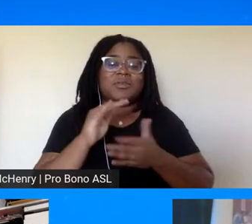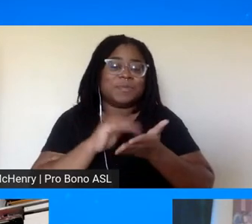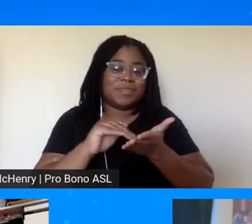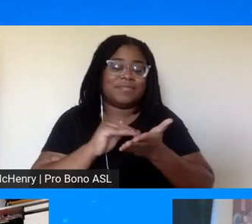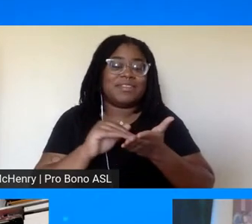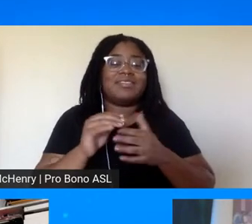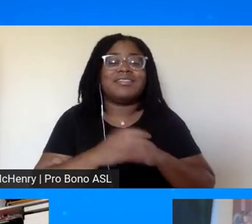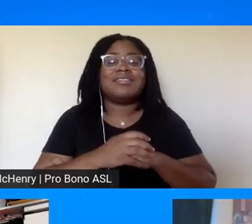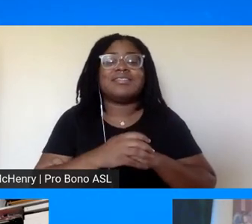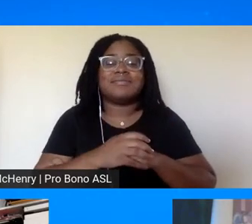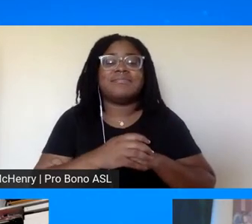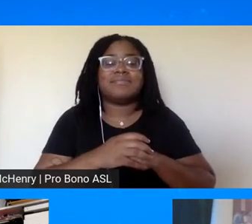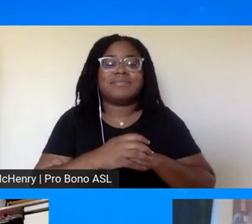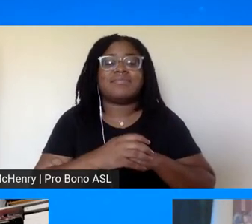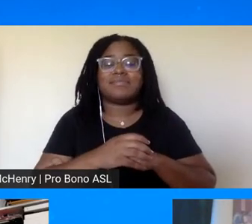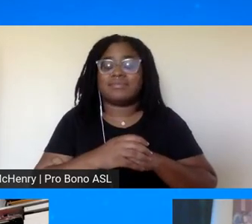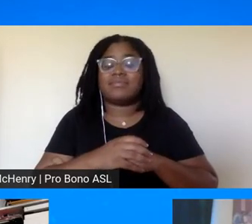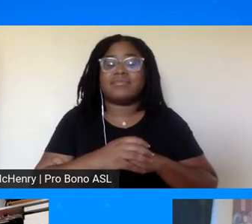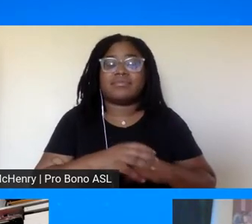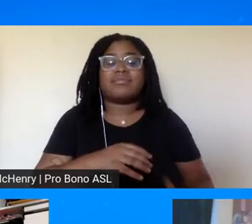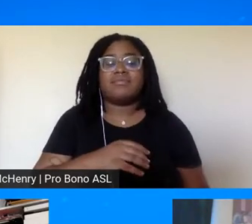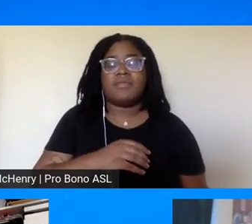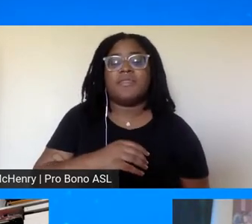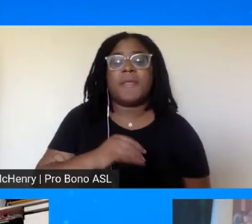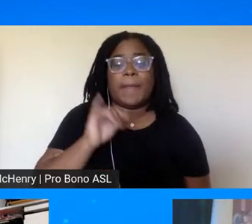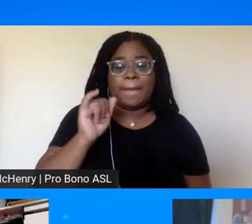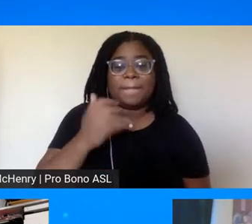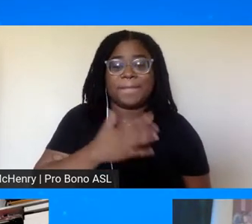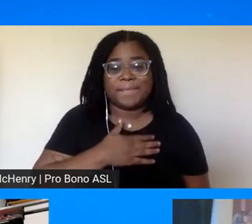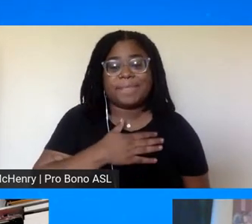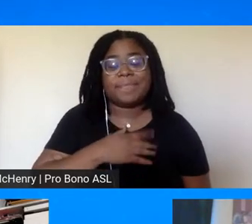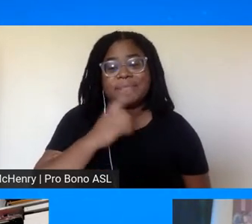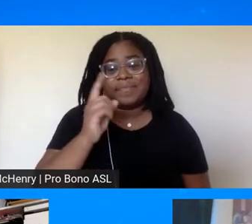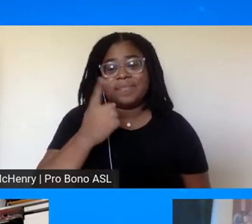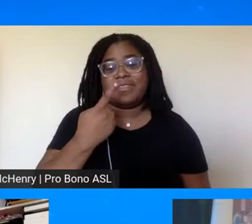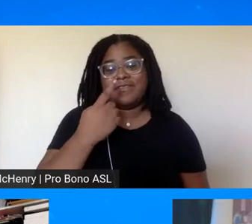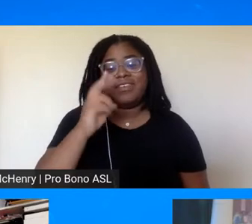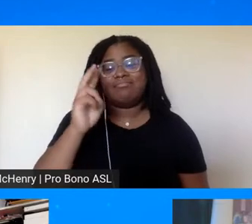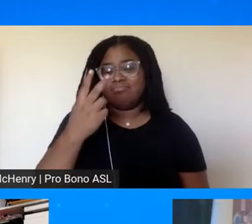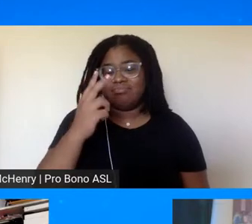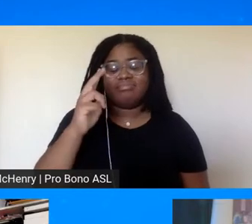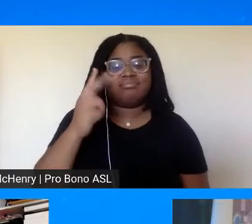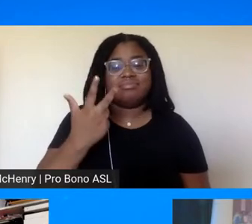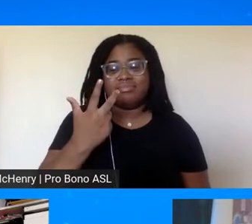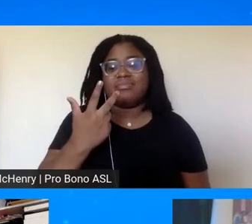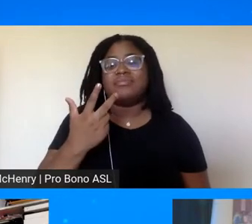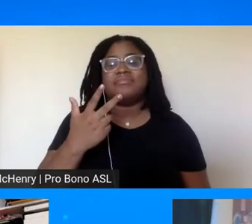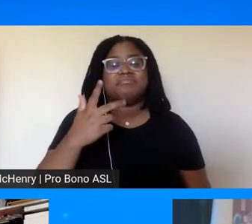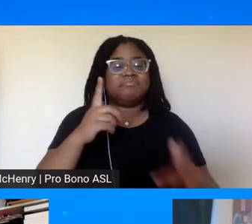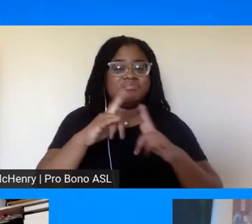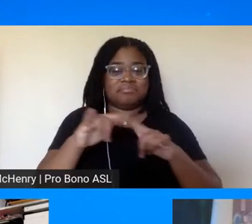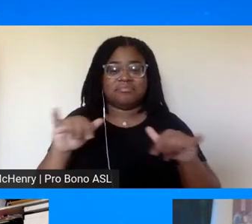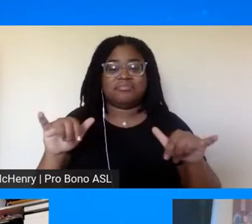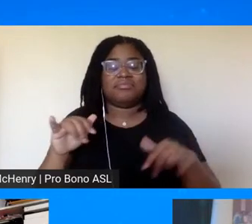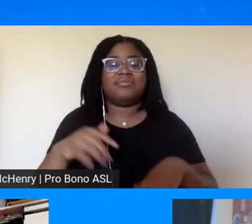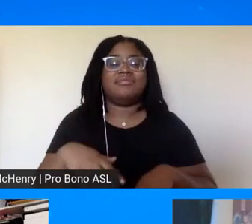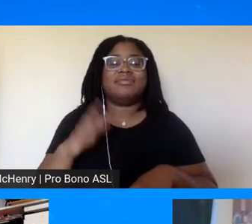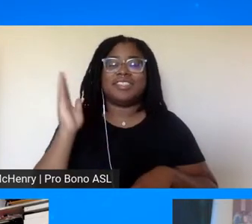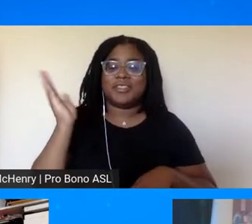That's my first, my second, my third, and et cetera sermon.